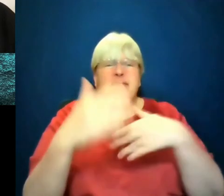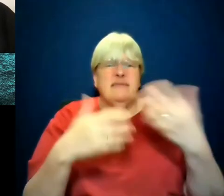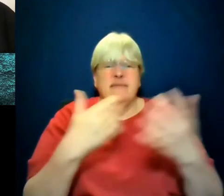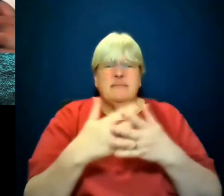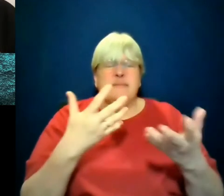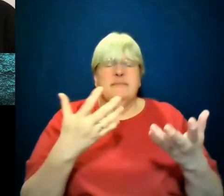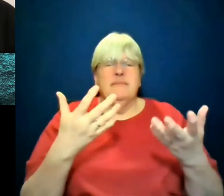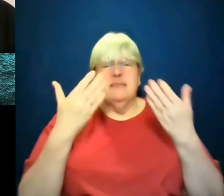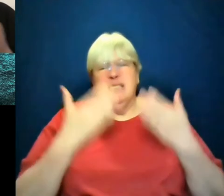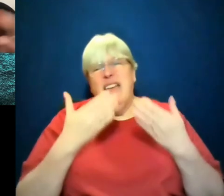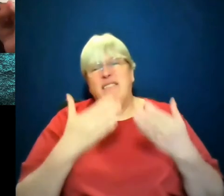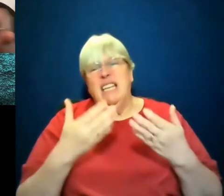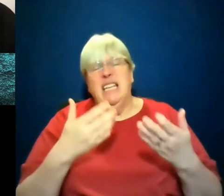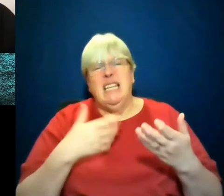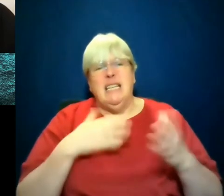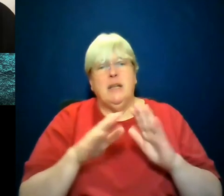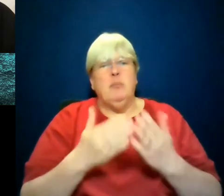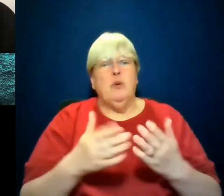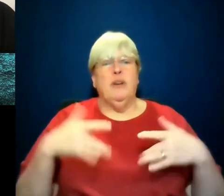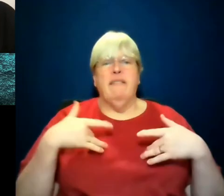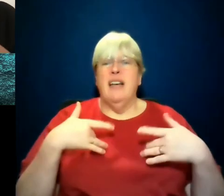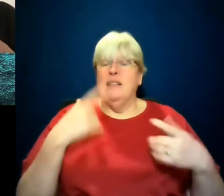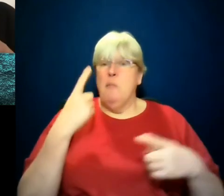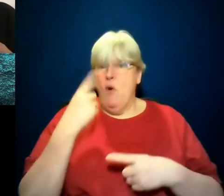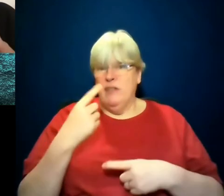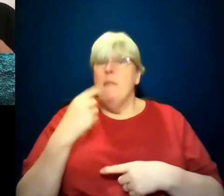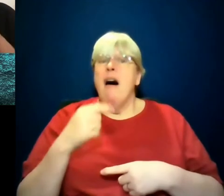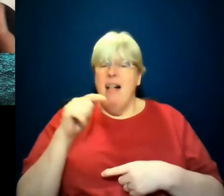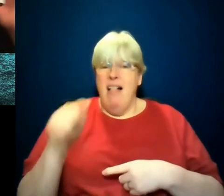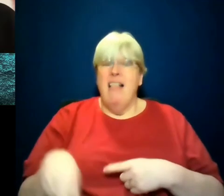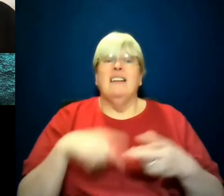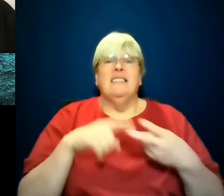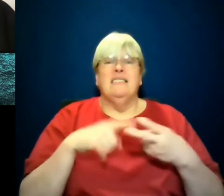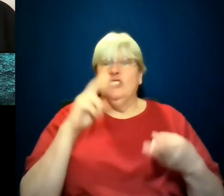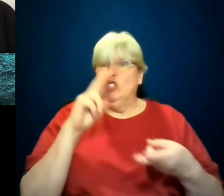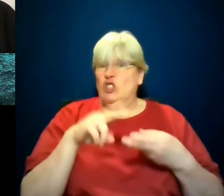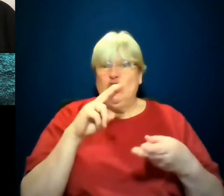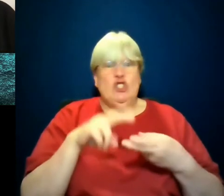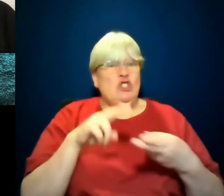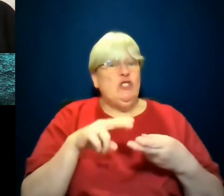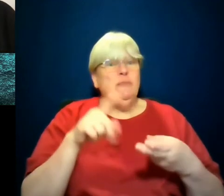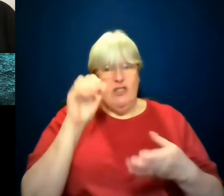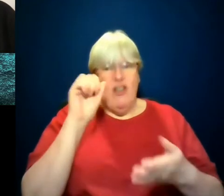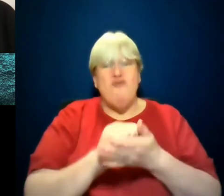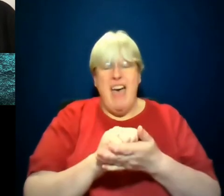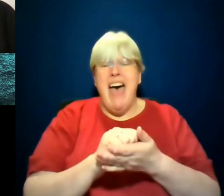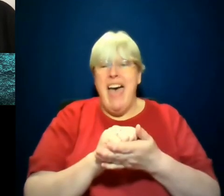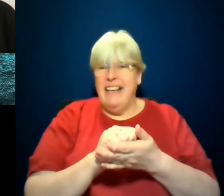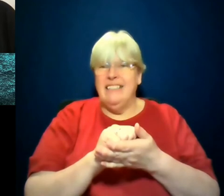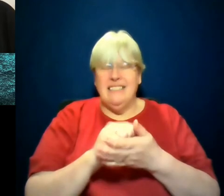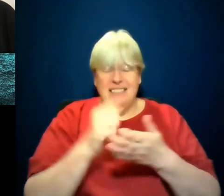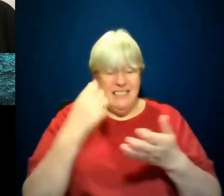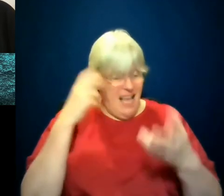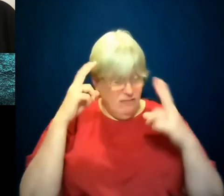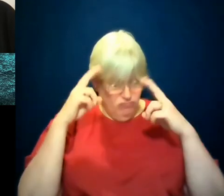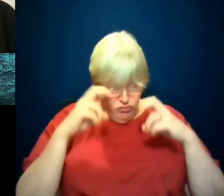books felt possible, inexpensive. And you're right, just absolute total and complete freedom. And I